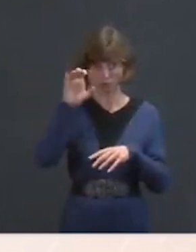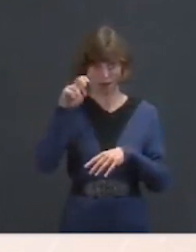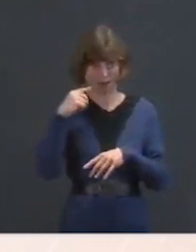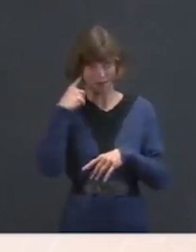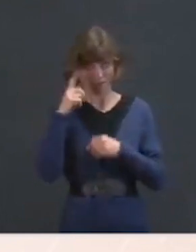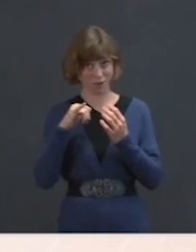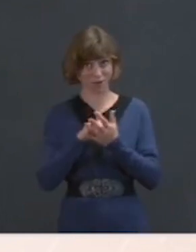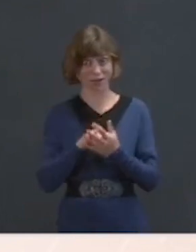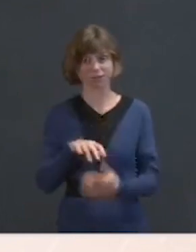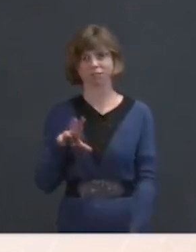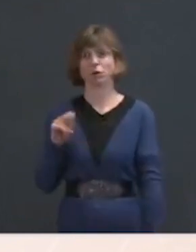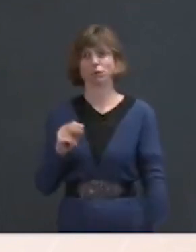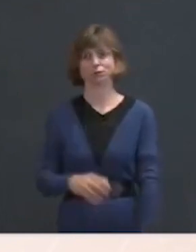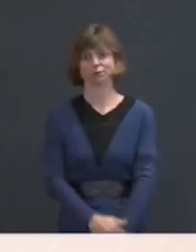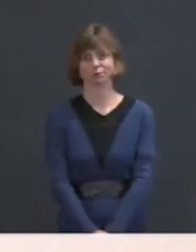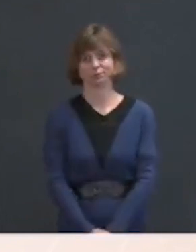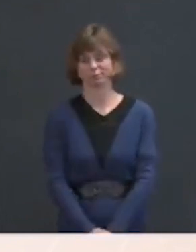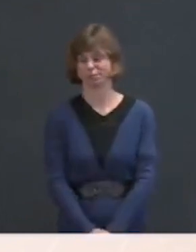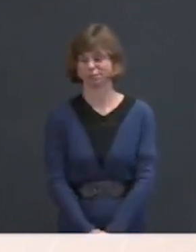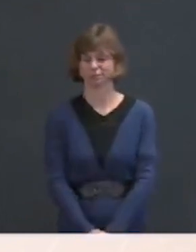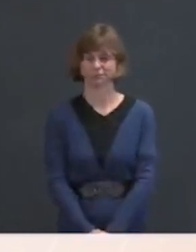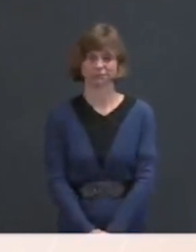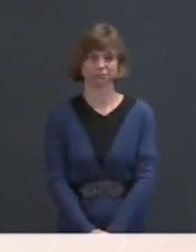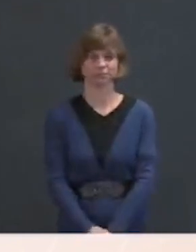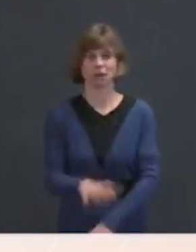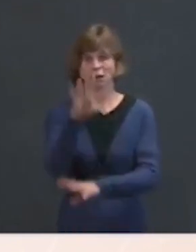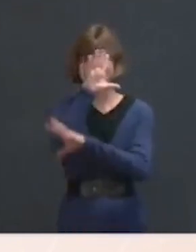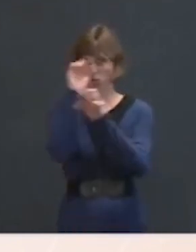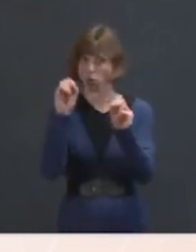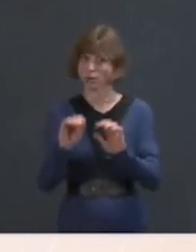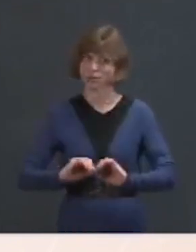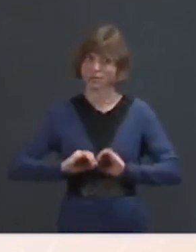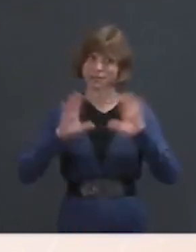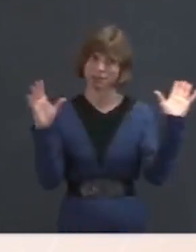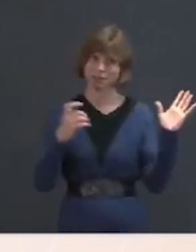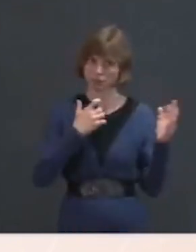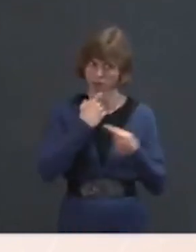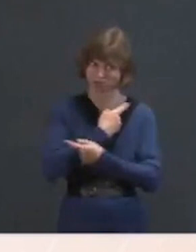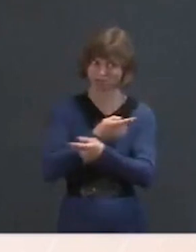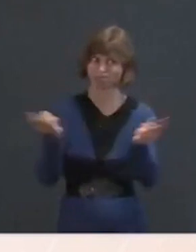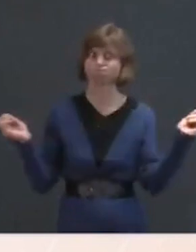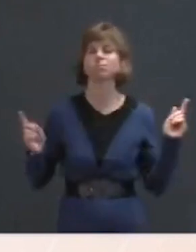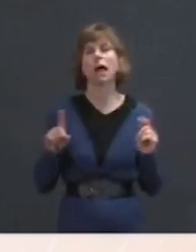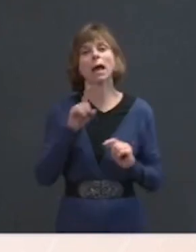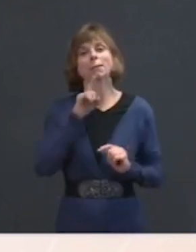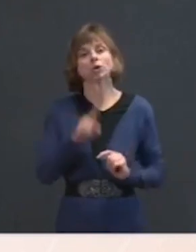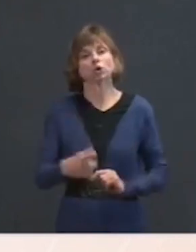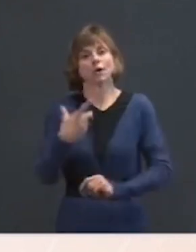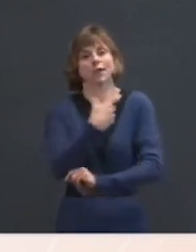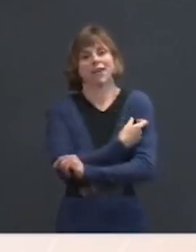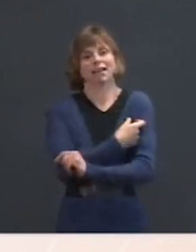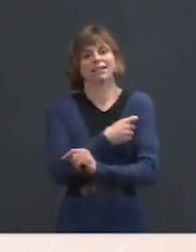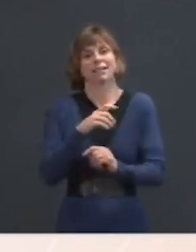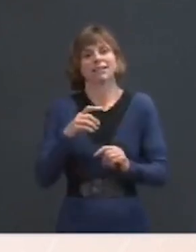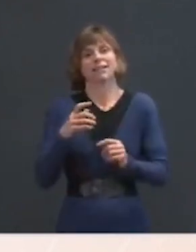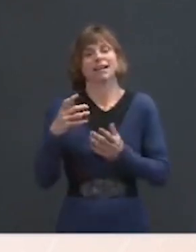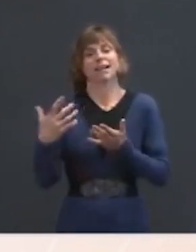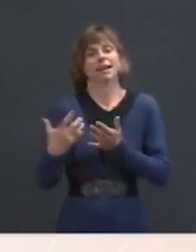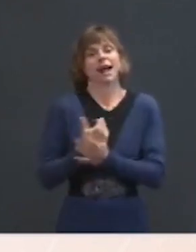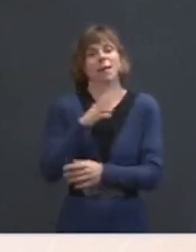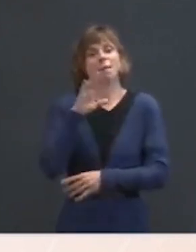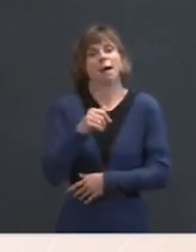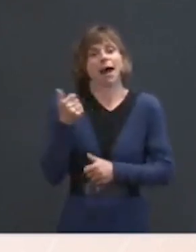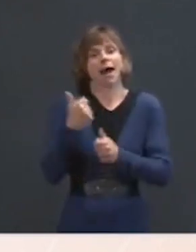No. The President has made clear that he is focused on ensuring that vaccines are accessible to every American. That is our focus.